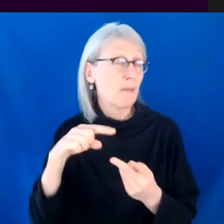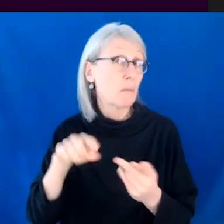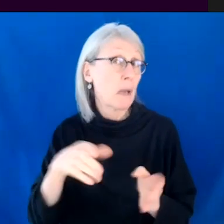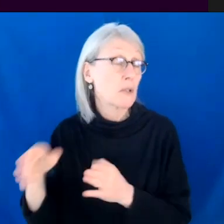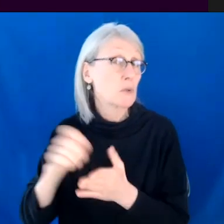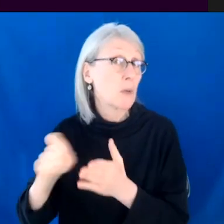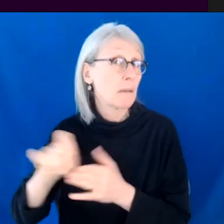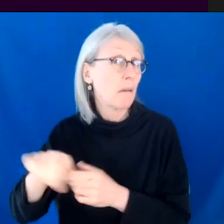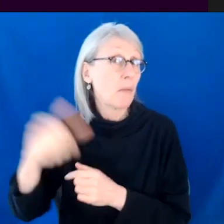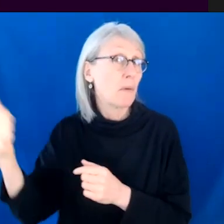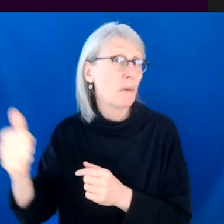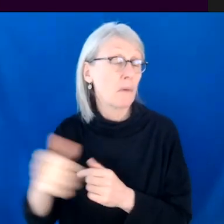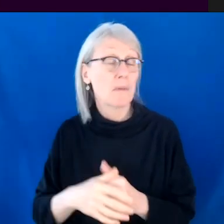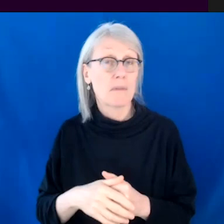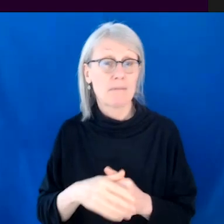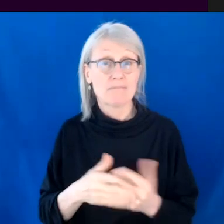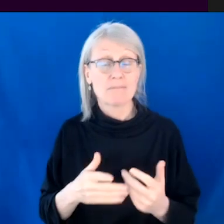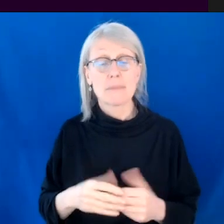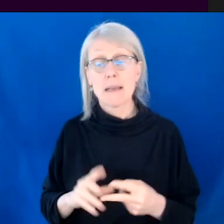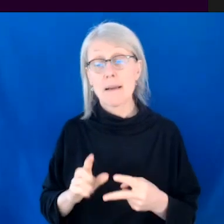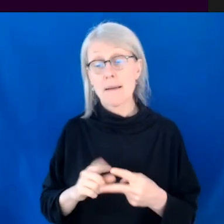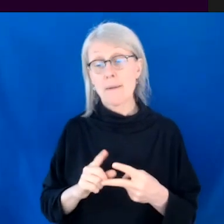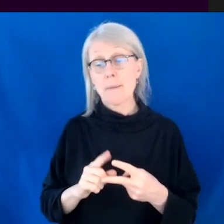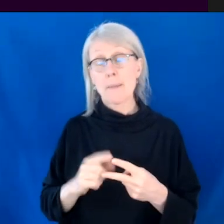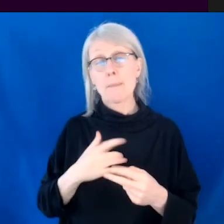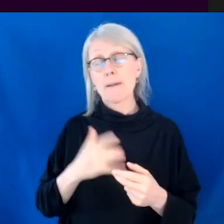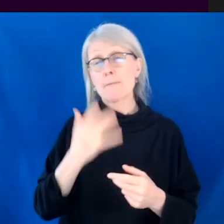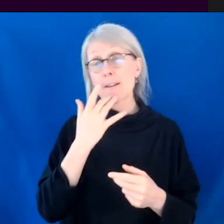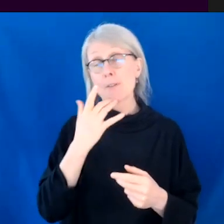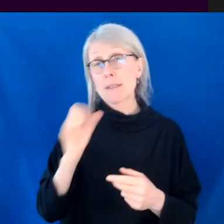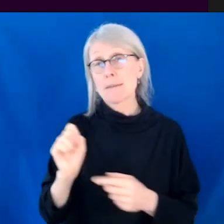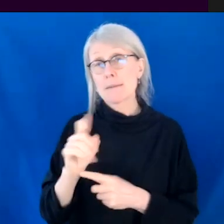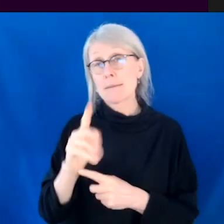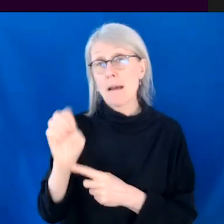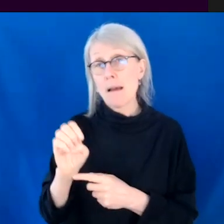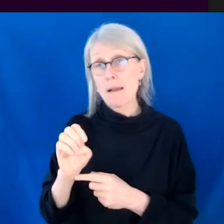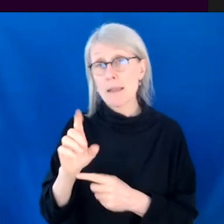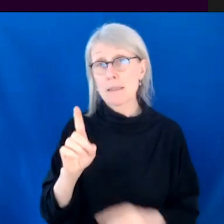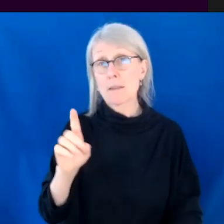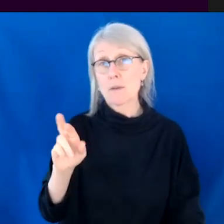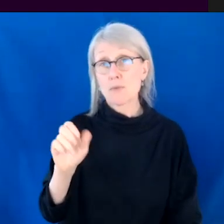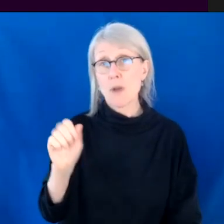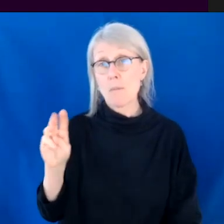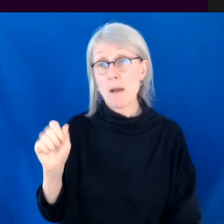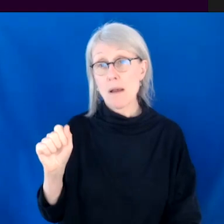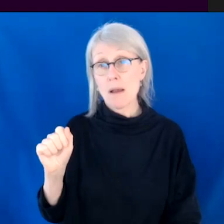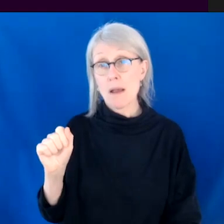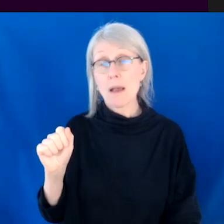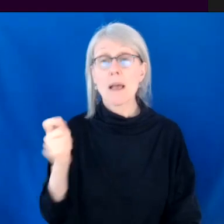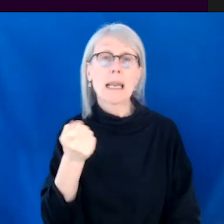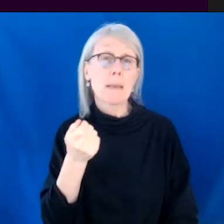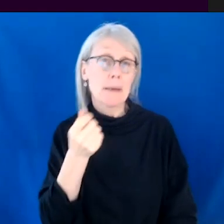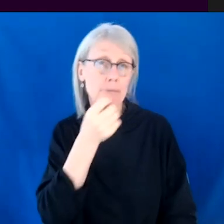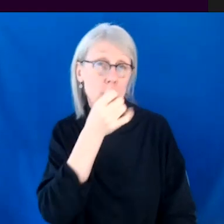Um, my favorite genre to write in is drama, but a little bit of